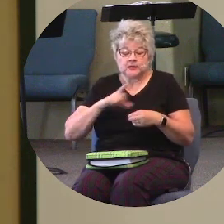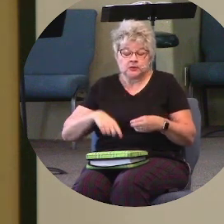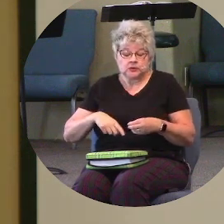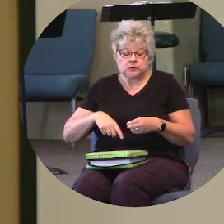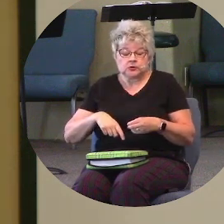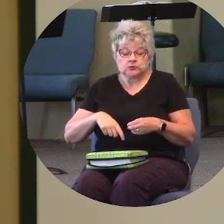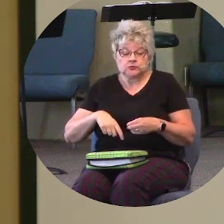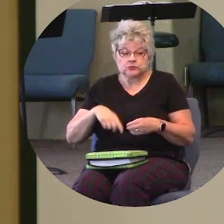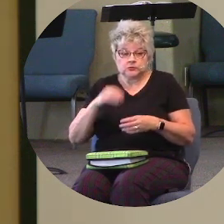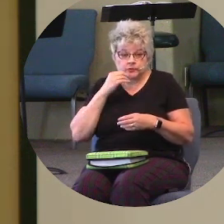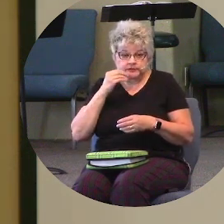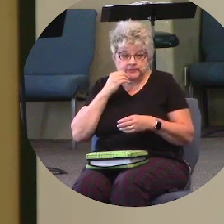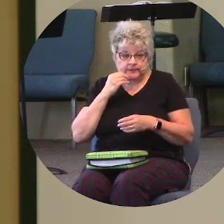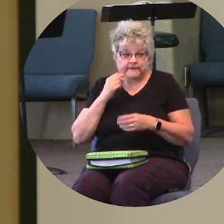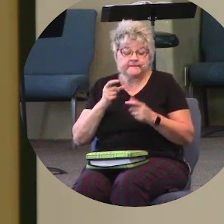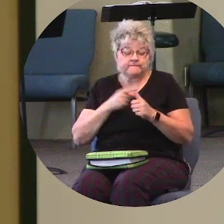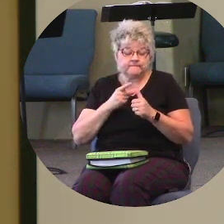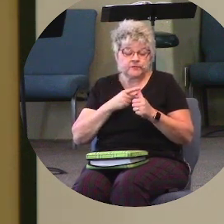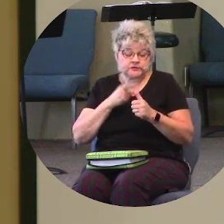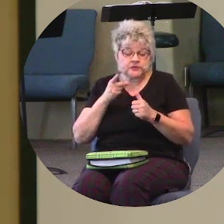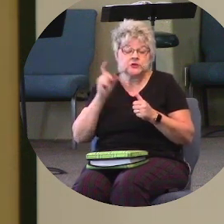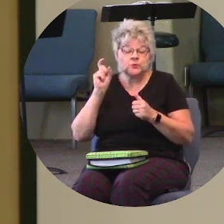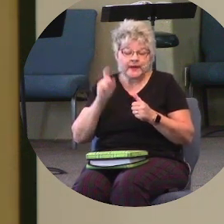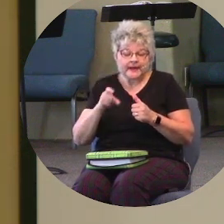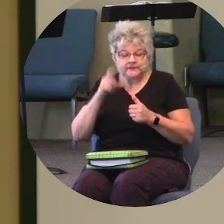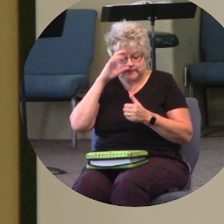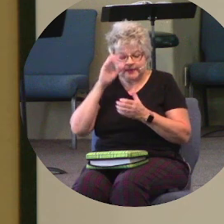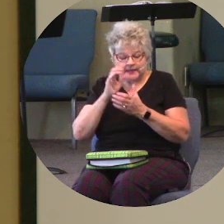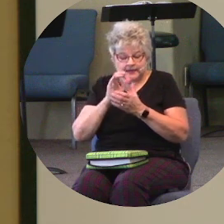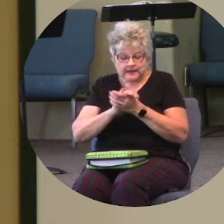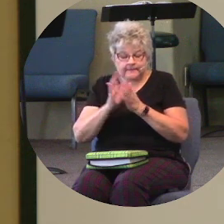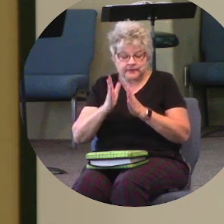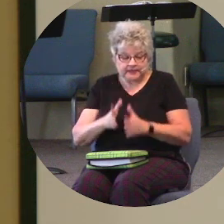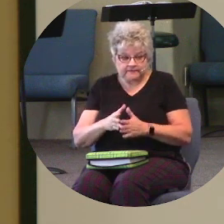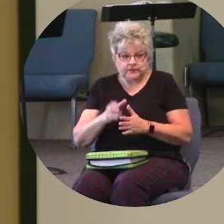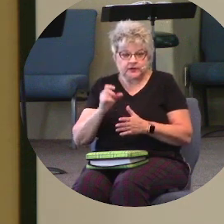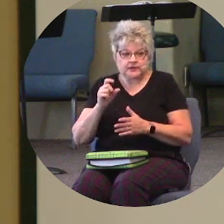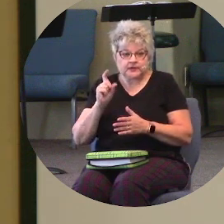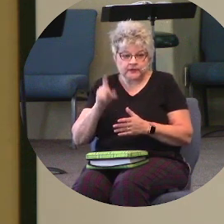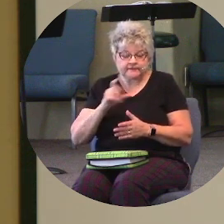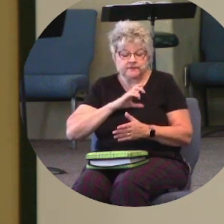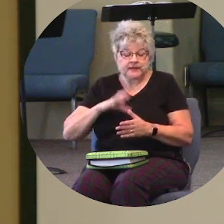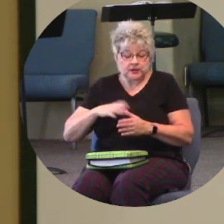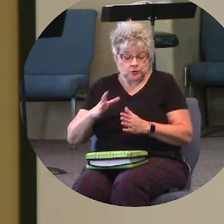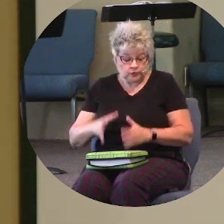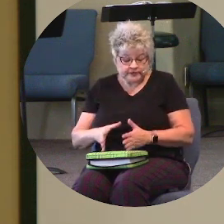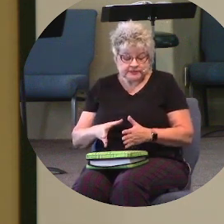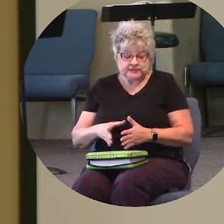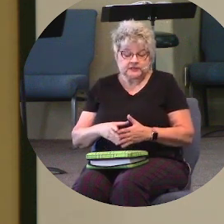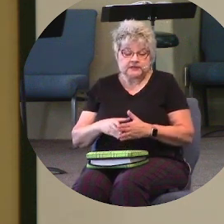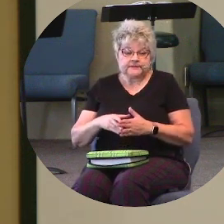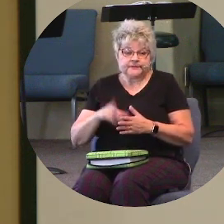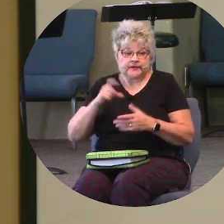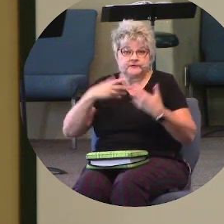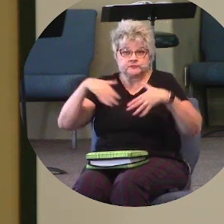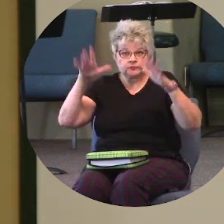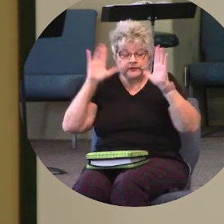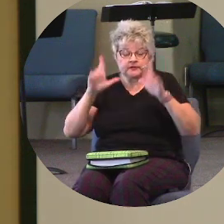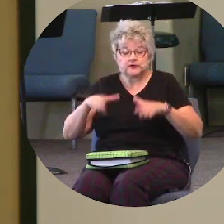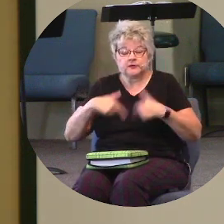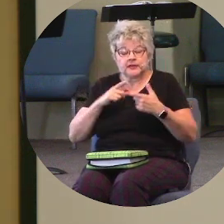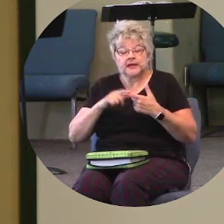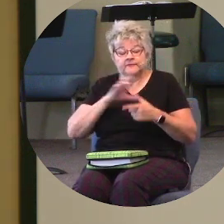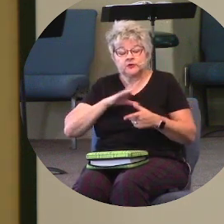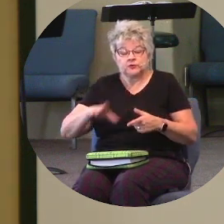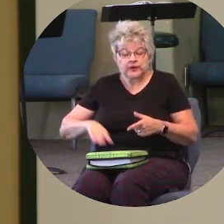You have to be a Christian. You have to have surrendered your life to Christ. You do not have to be a member of this church. If you're a believer, we invite